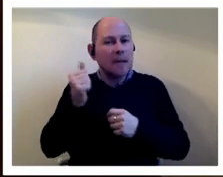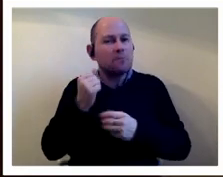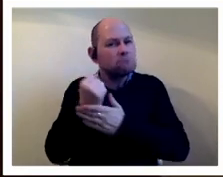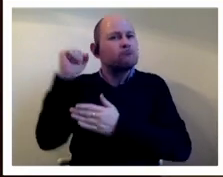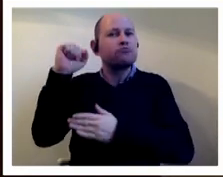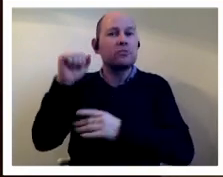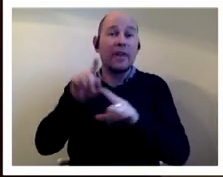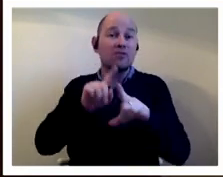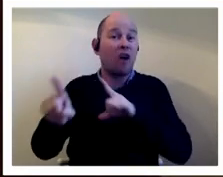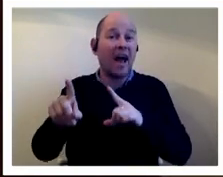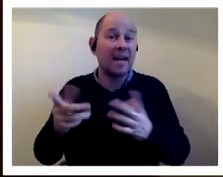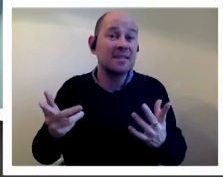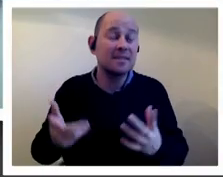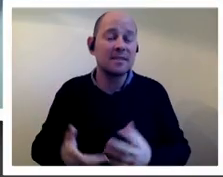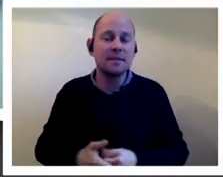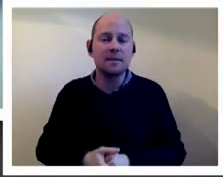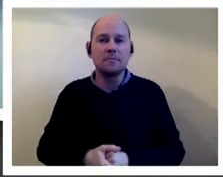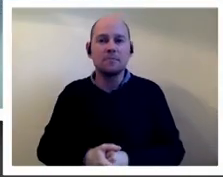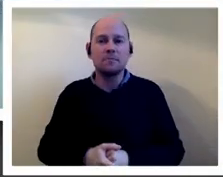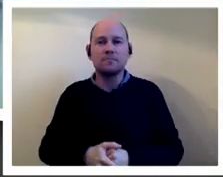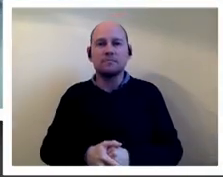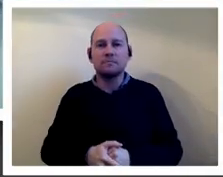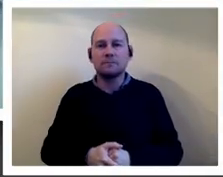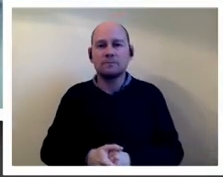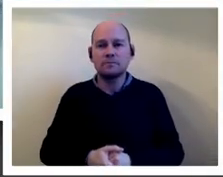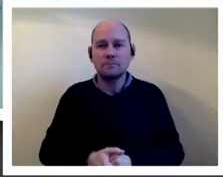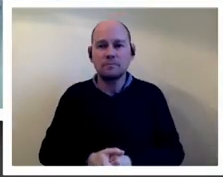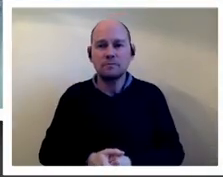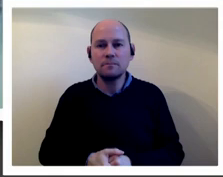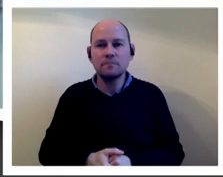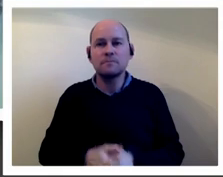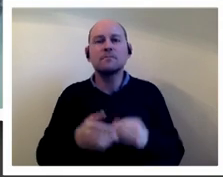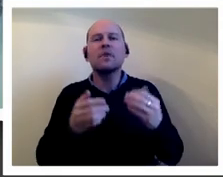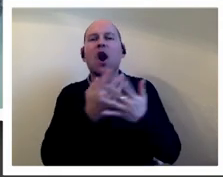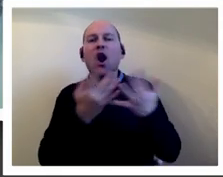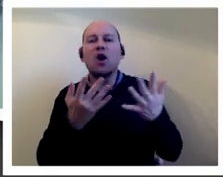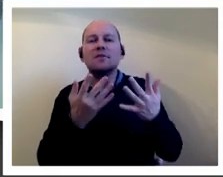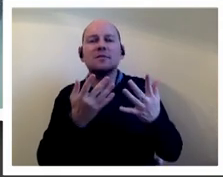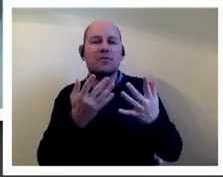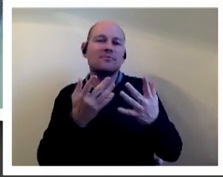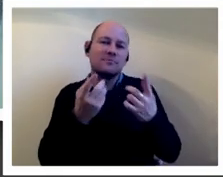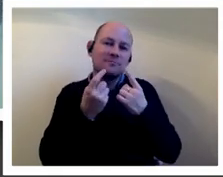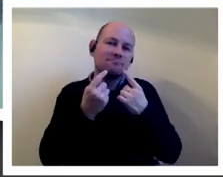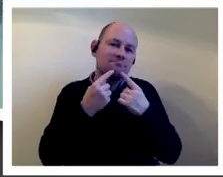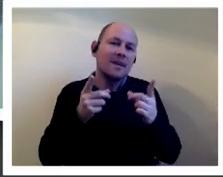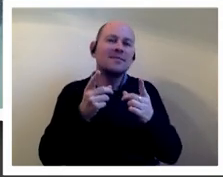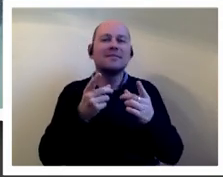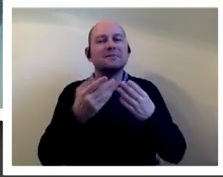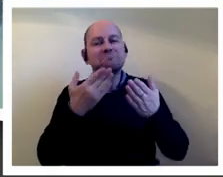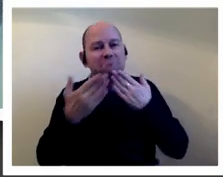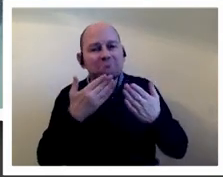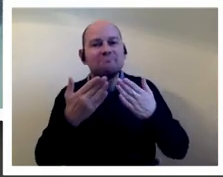try i think yeah um we've had lots of messages come through saying thank you for the talk very informative congratulations